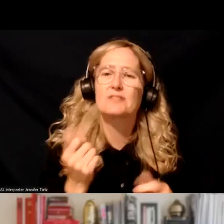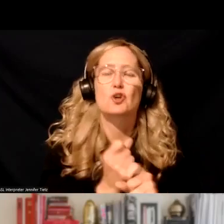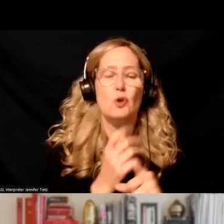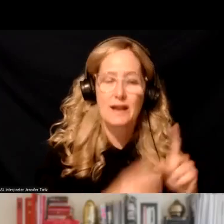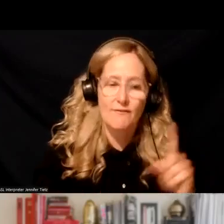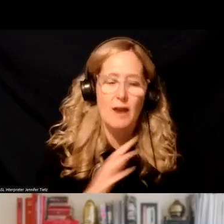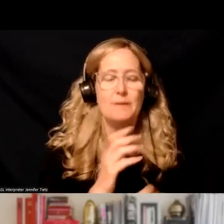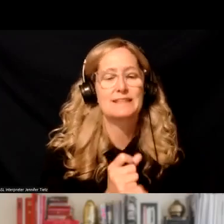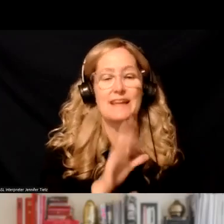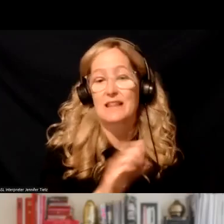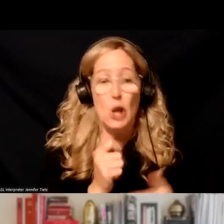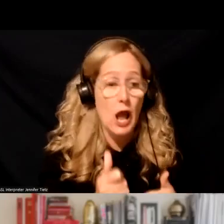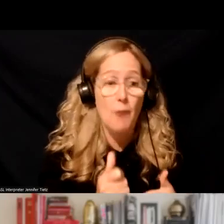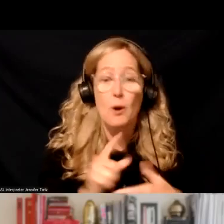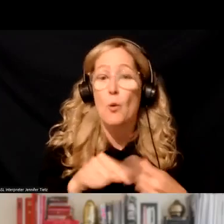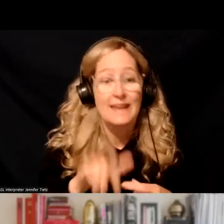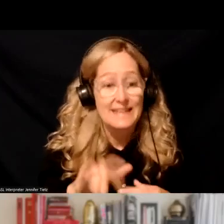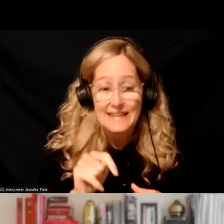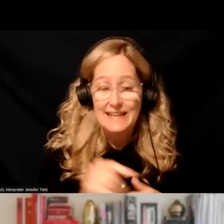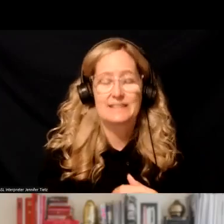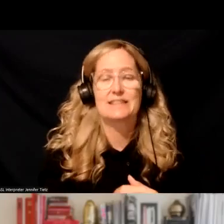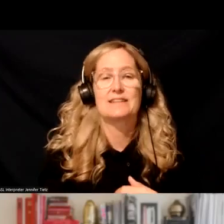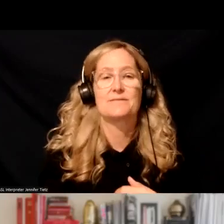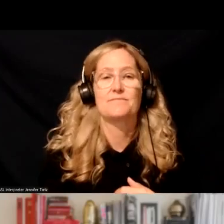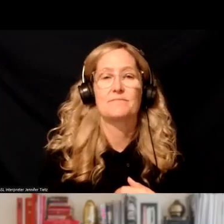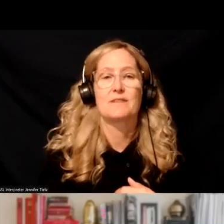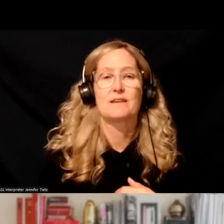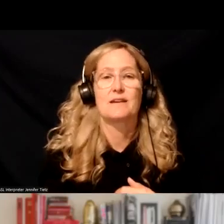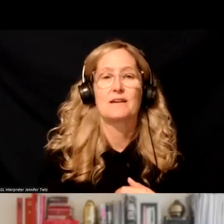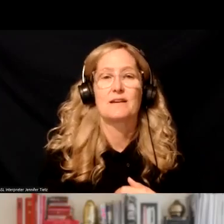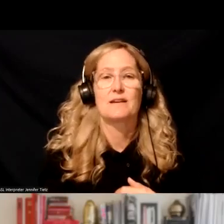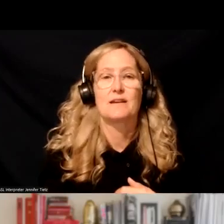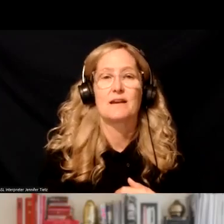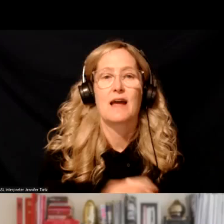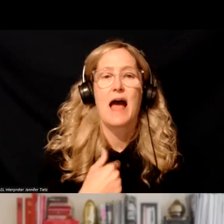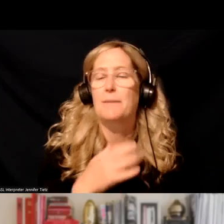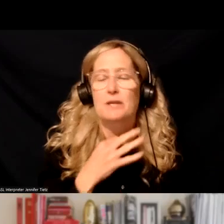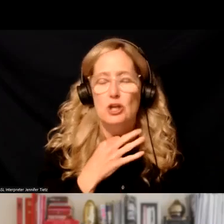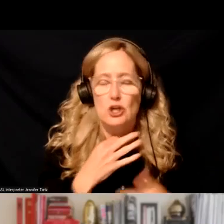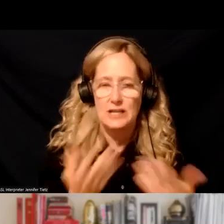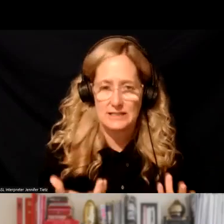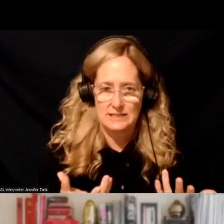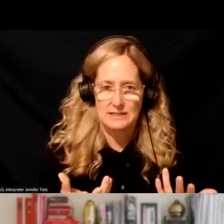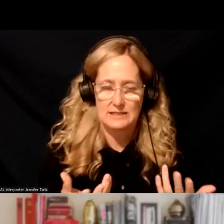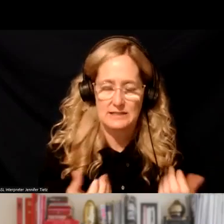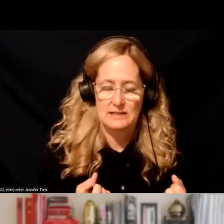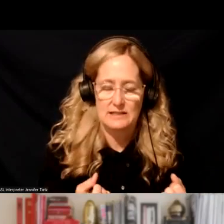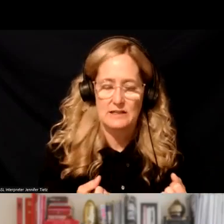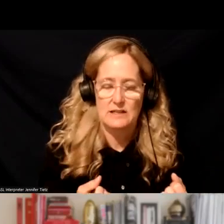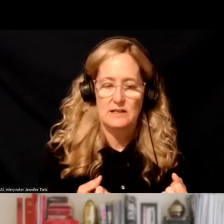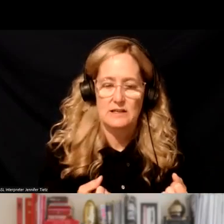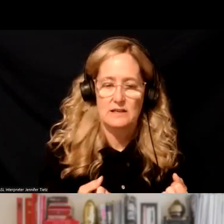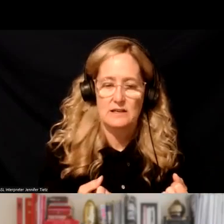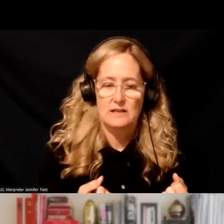to get the help that they need when they need it. And so that's, you know, I'm curious, you know, you know, you've got,